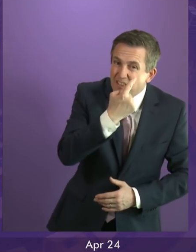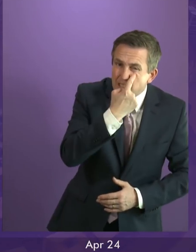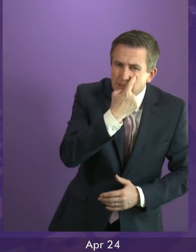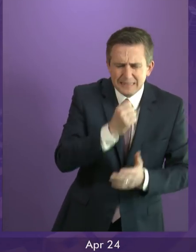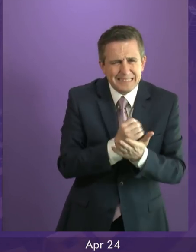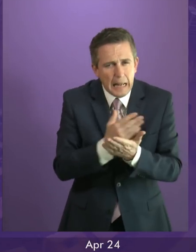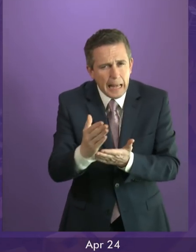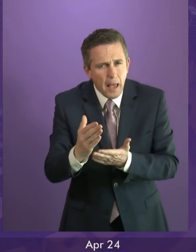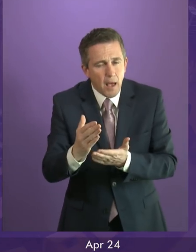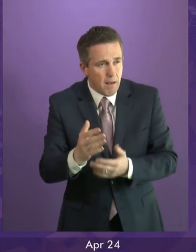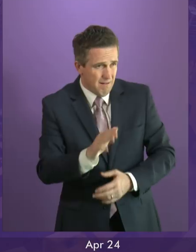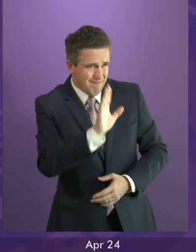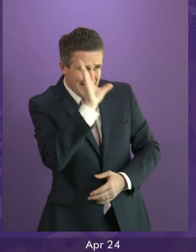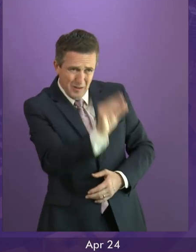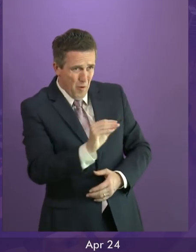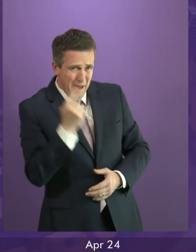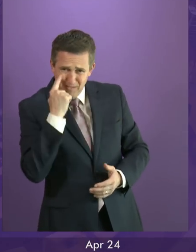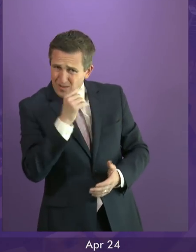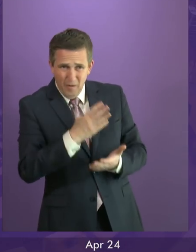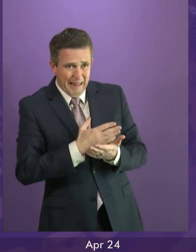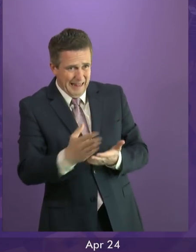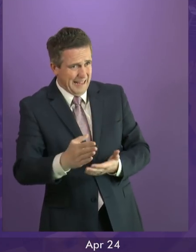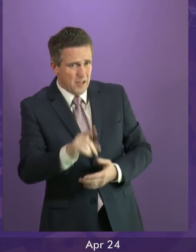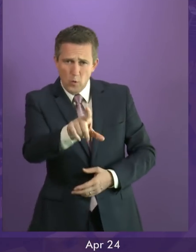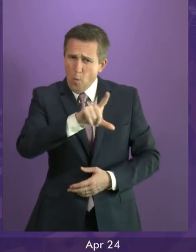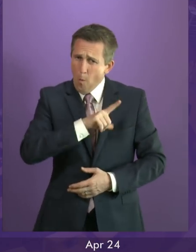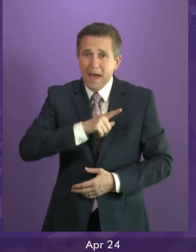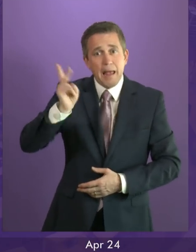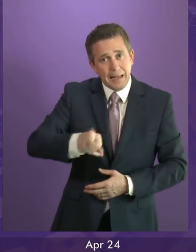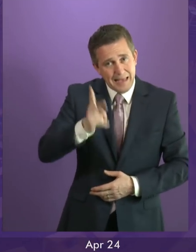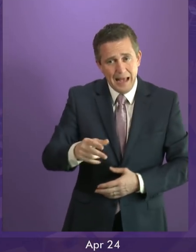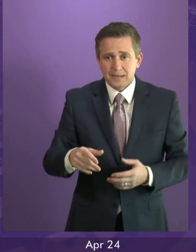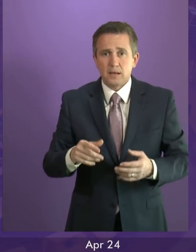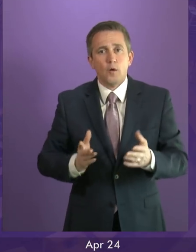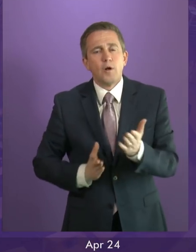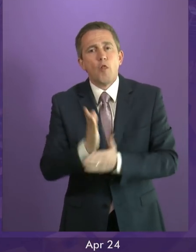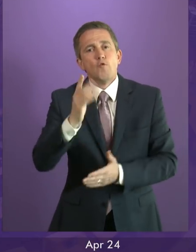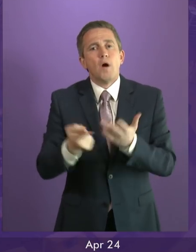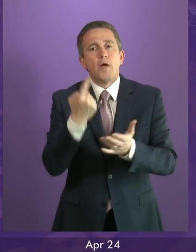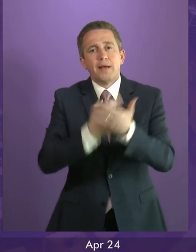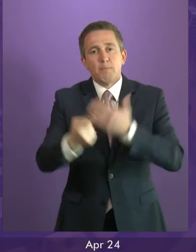why is she now proposing to take us down the route of further division? The First Minister.